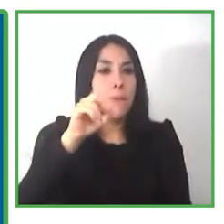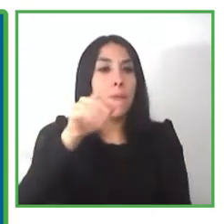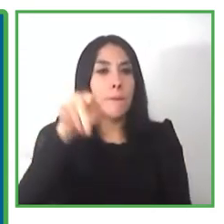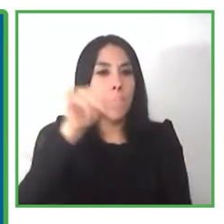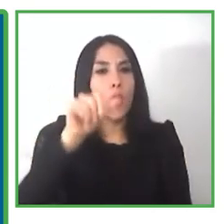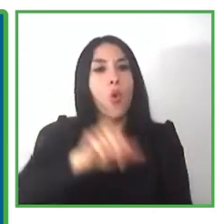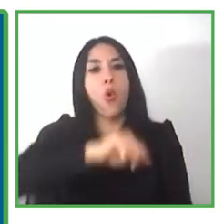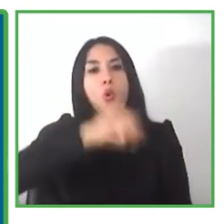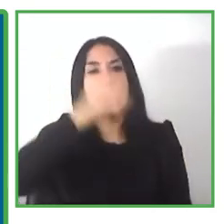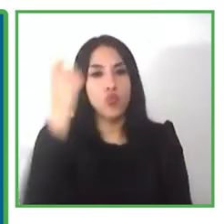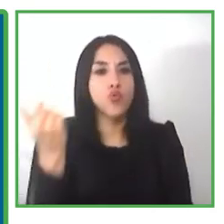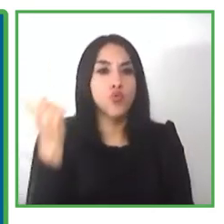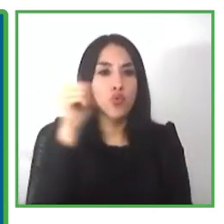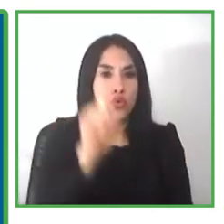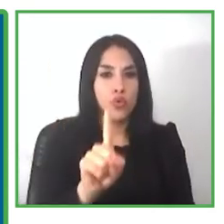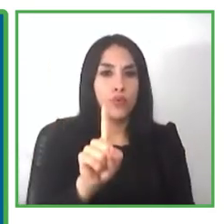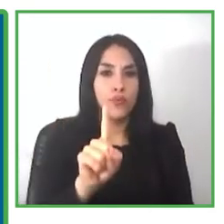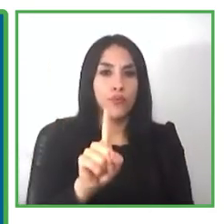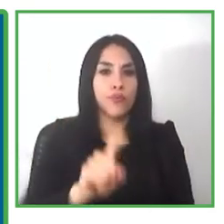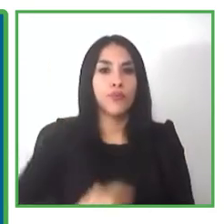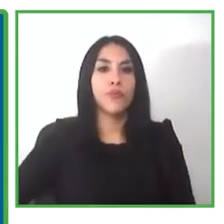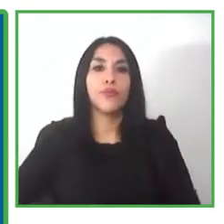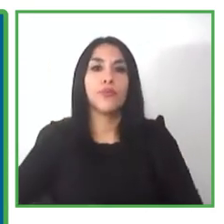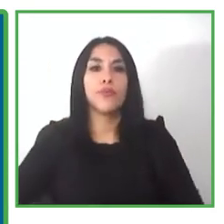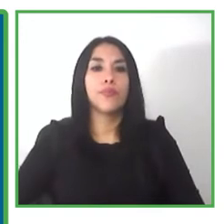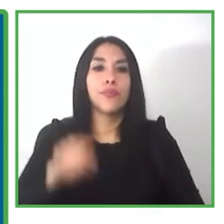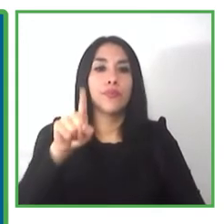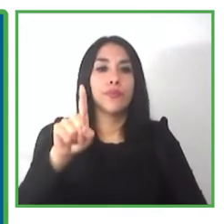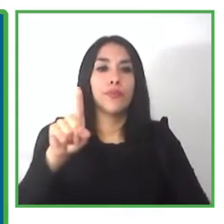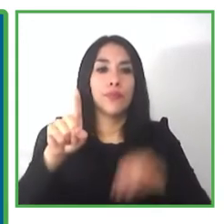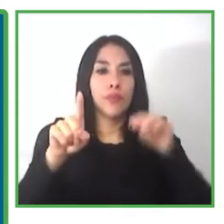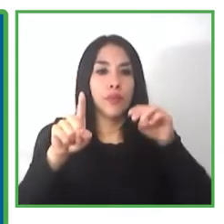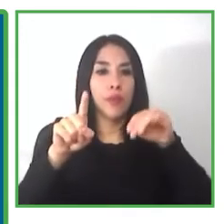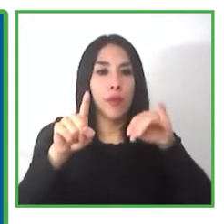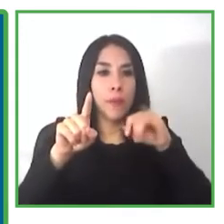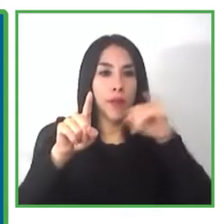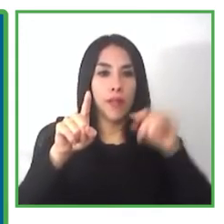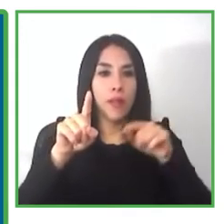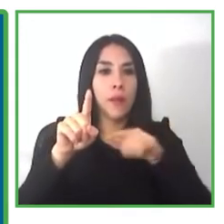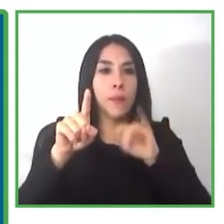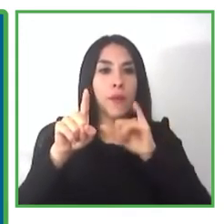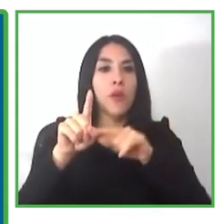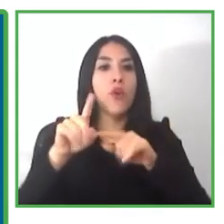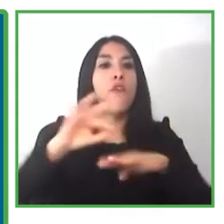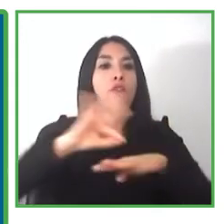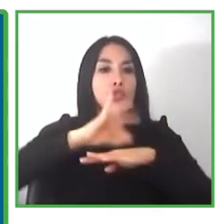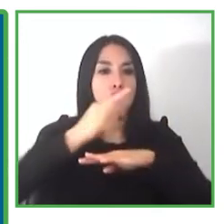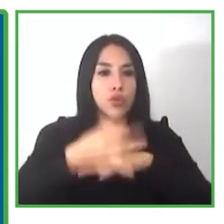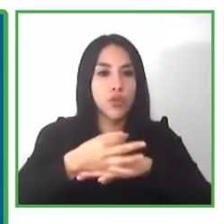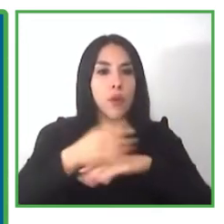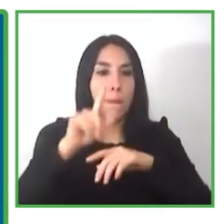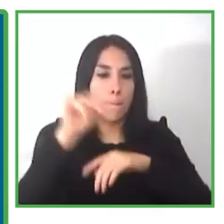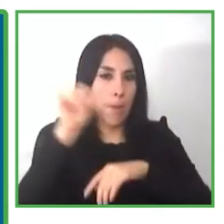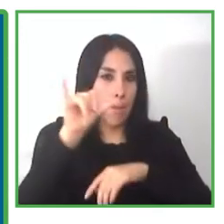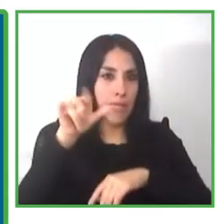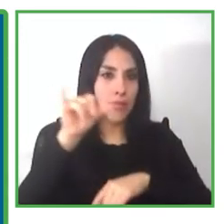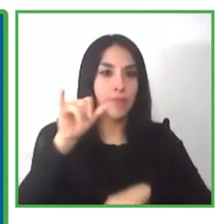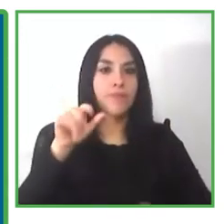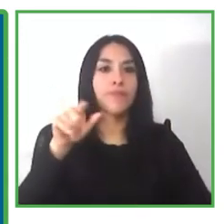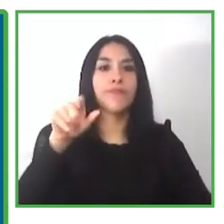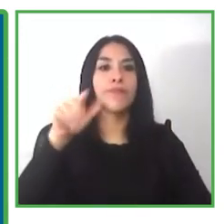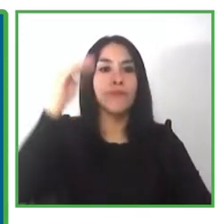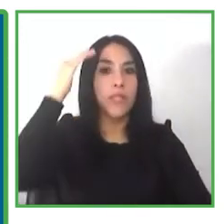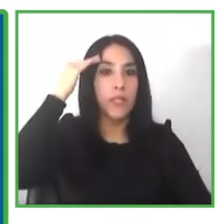from ability at work he is a 24 year old young man with a cognitive disability according